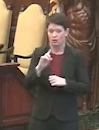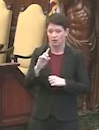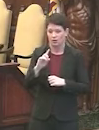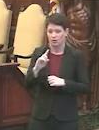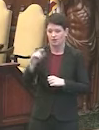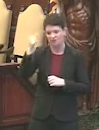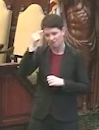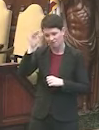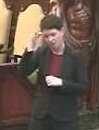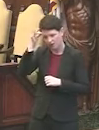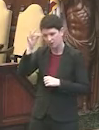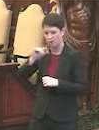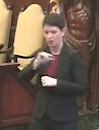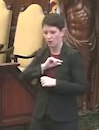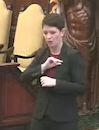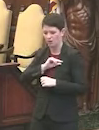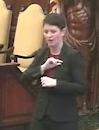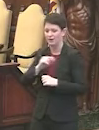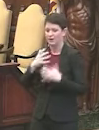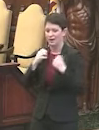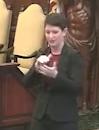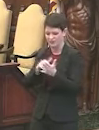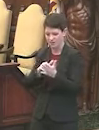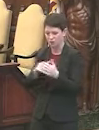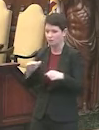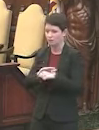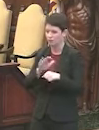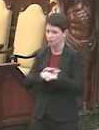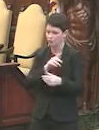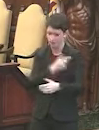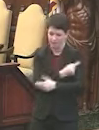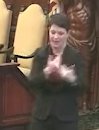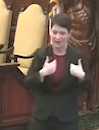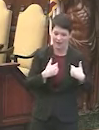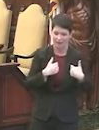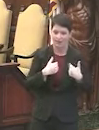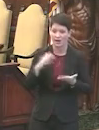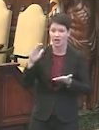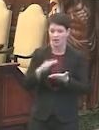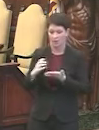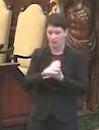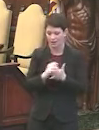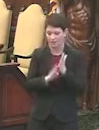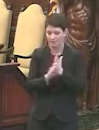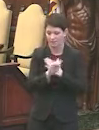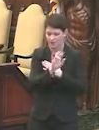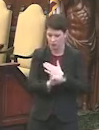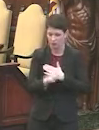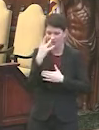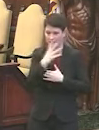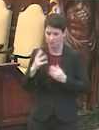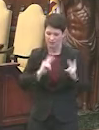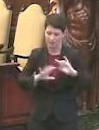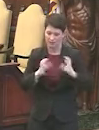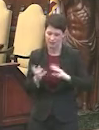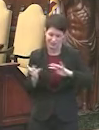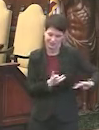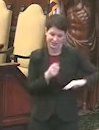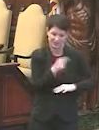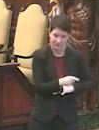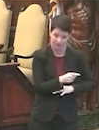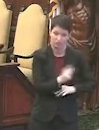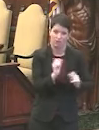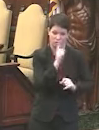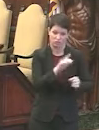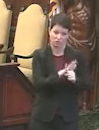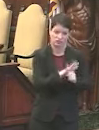federally qualified health centers are well stocked because they're reaching low income minority populations, immigrant populations that might otherwise be